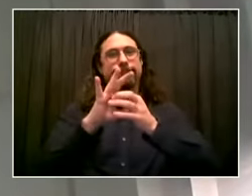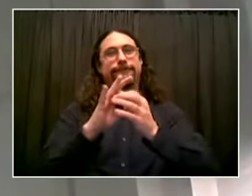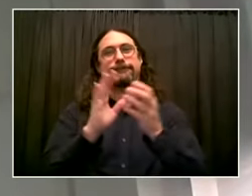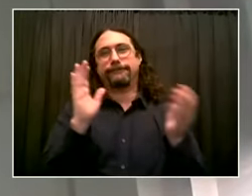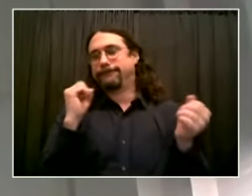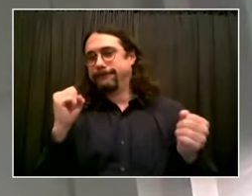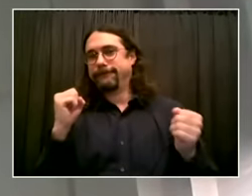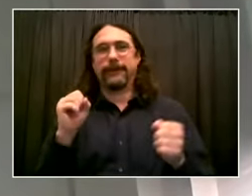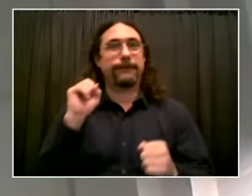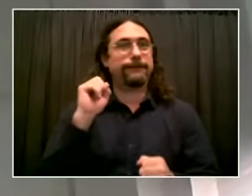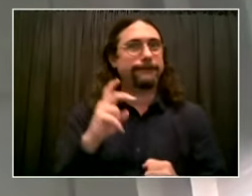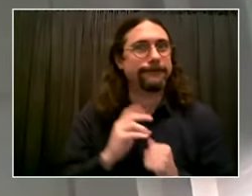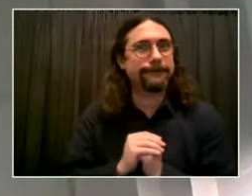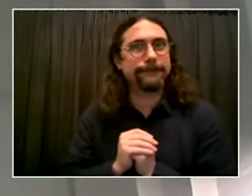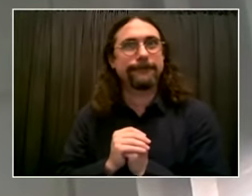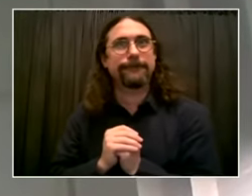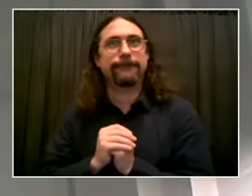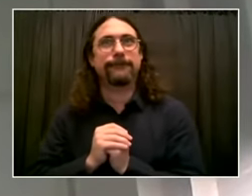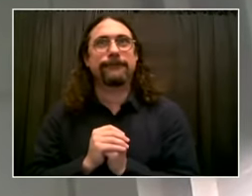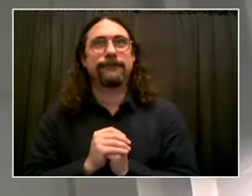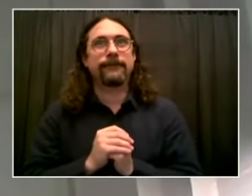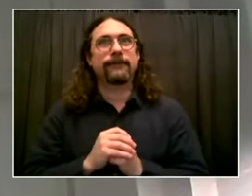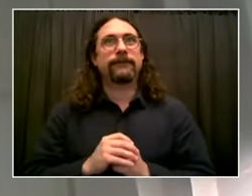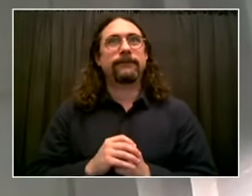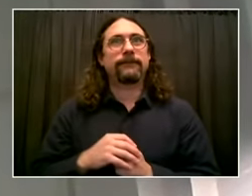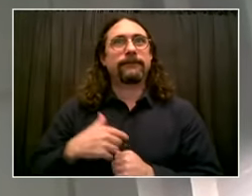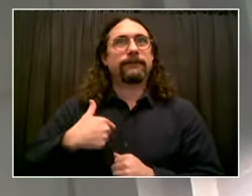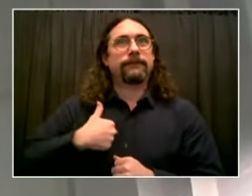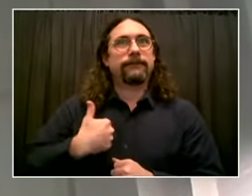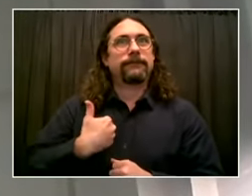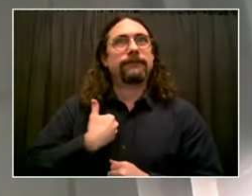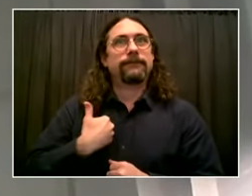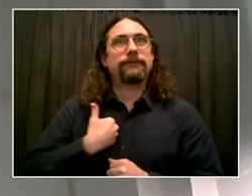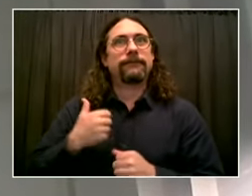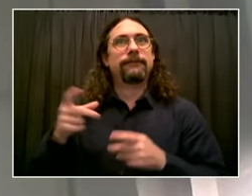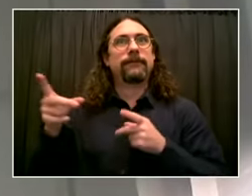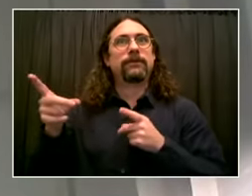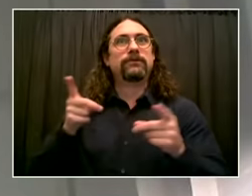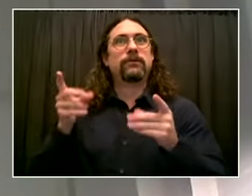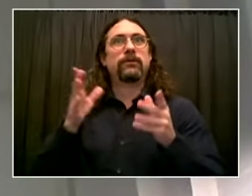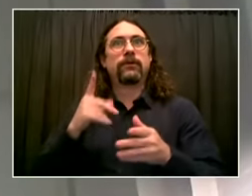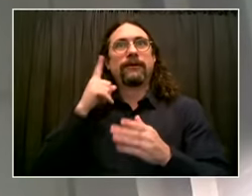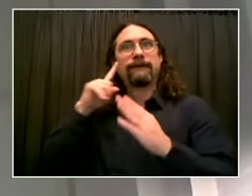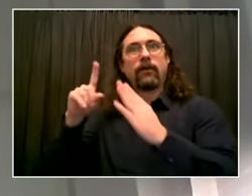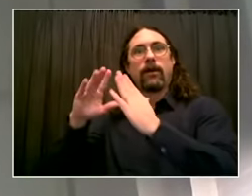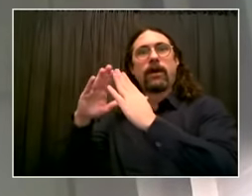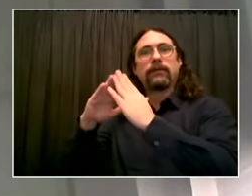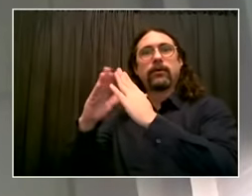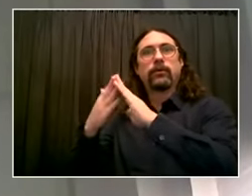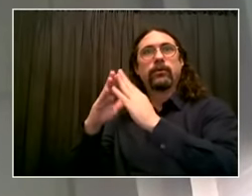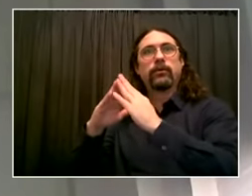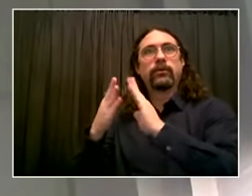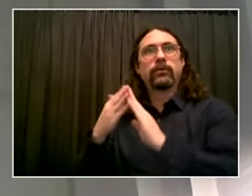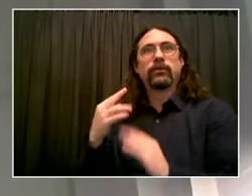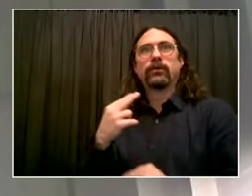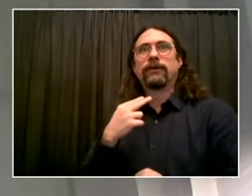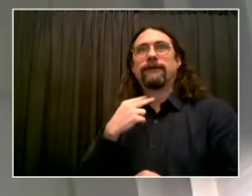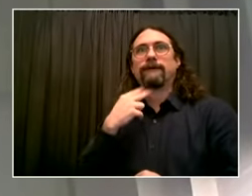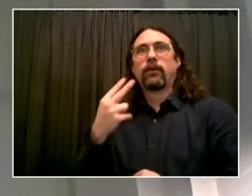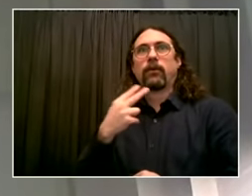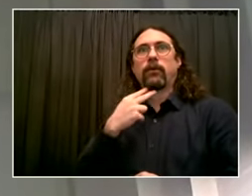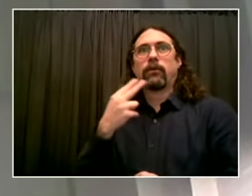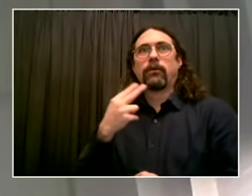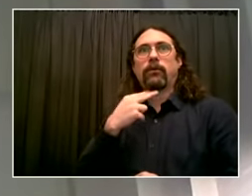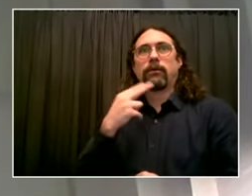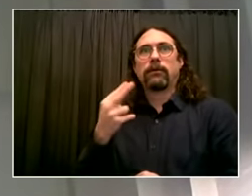Director of Community Voices Heard. We are a power-building, organizing institution with members across all five boroughs of this great city,